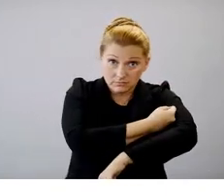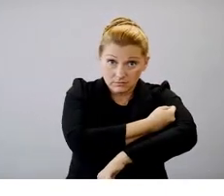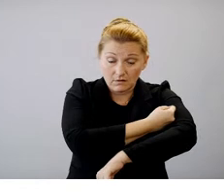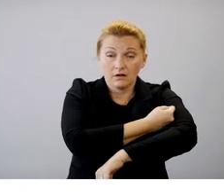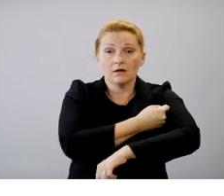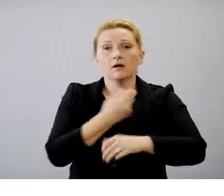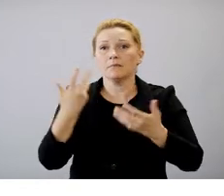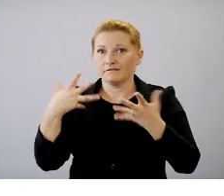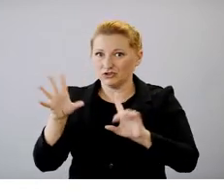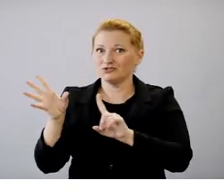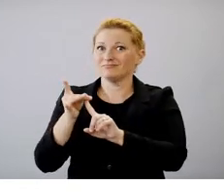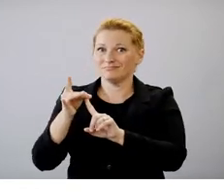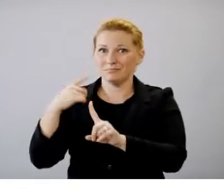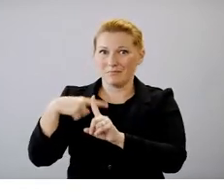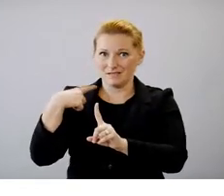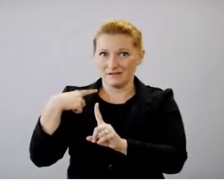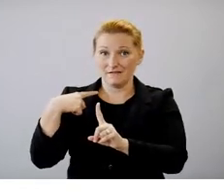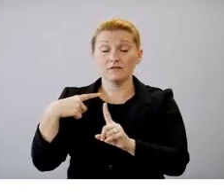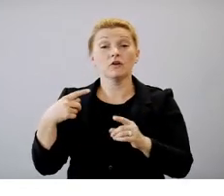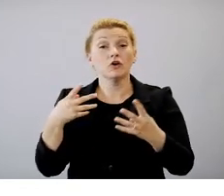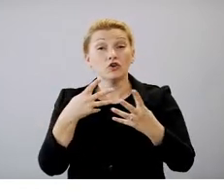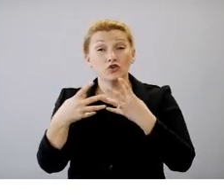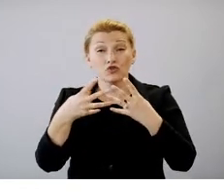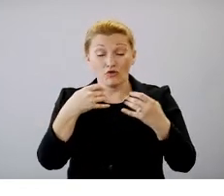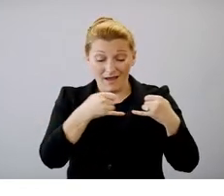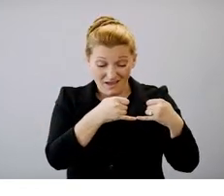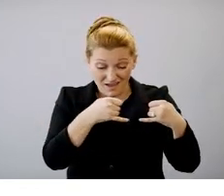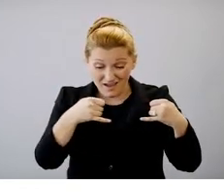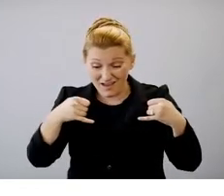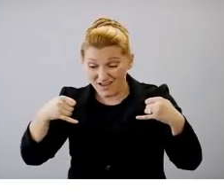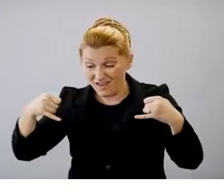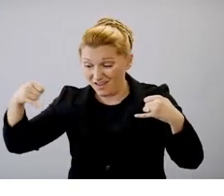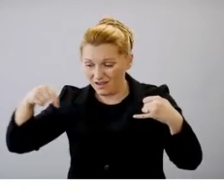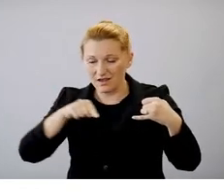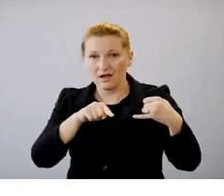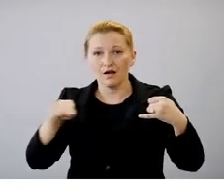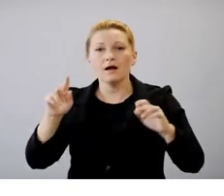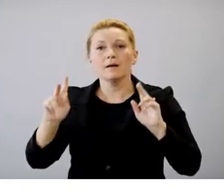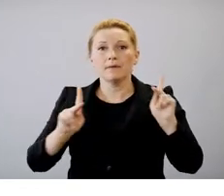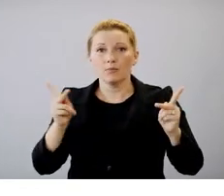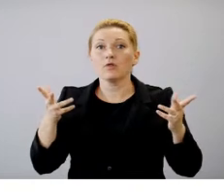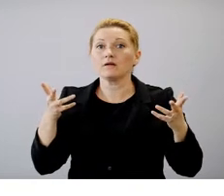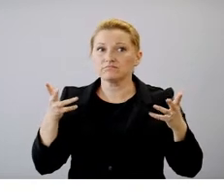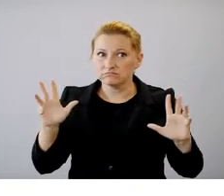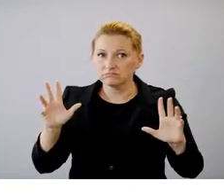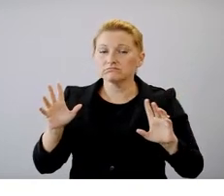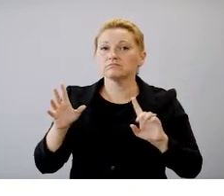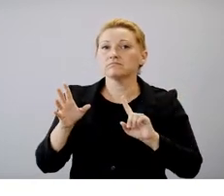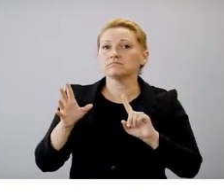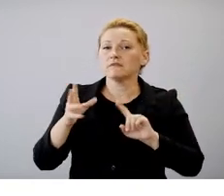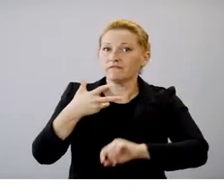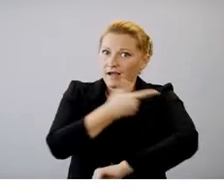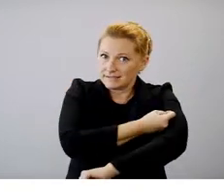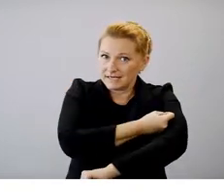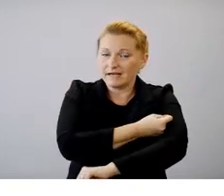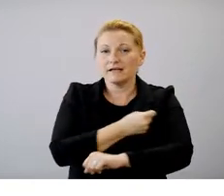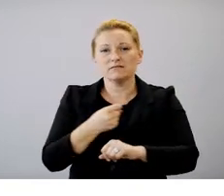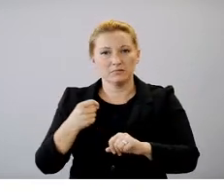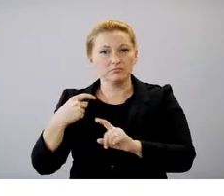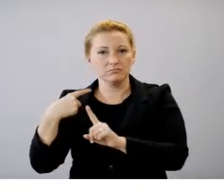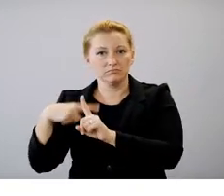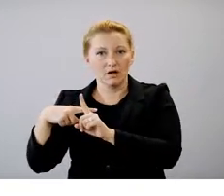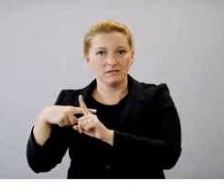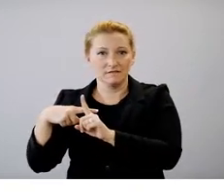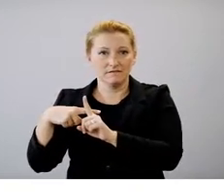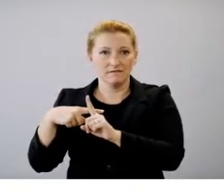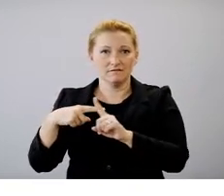those that are fully vaccinated. That percentage has been decreasing as you look over the past couple